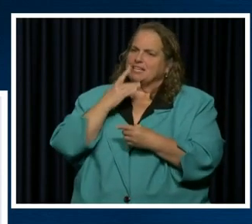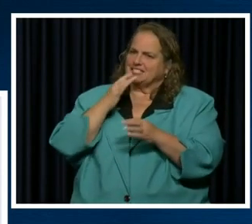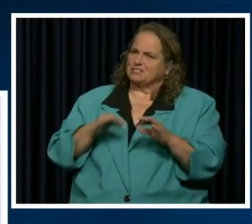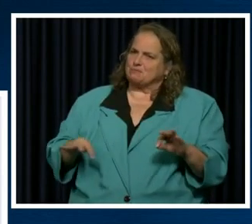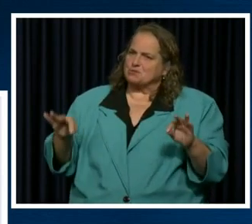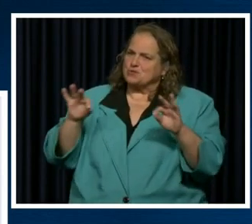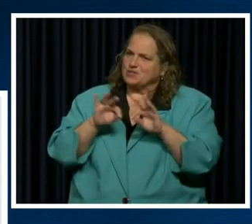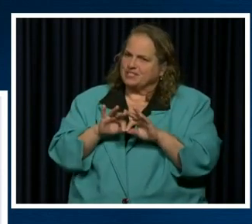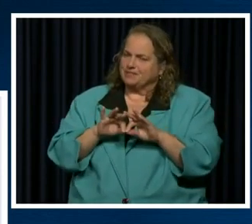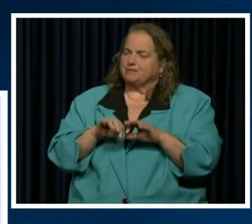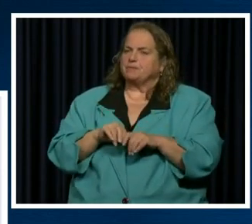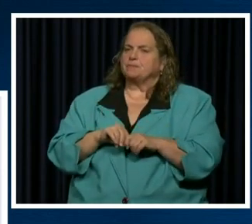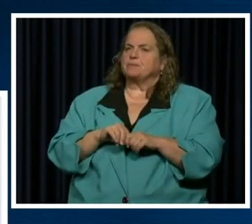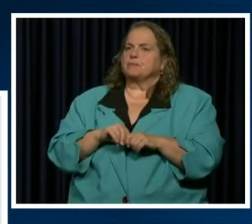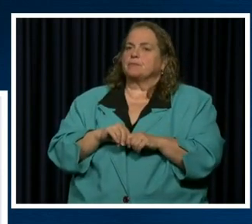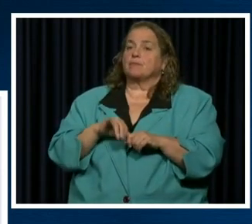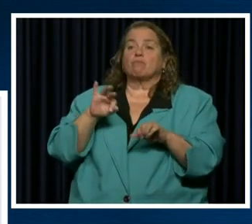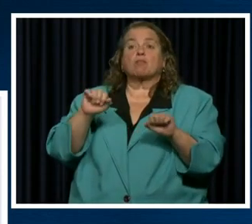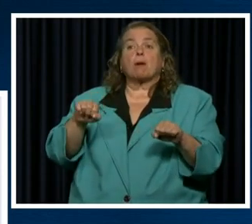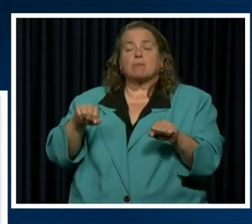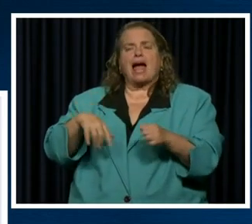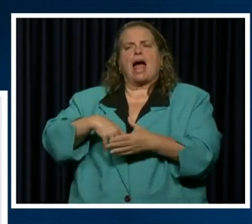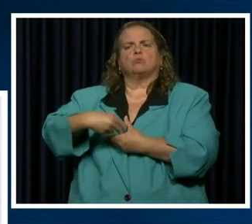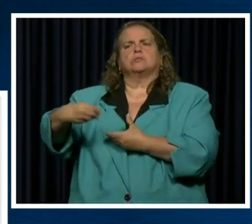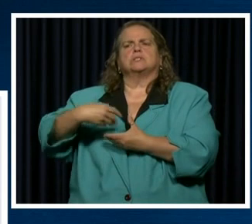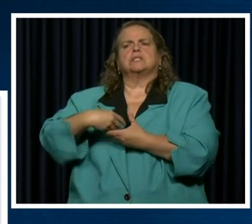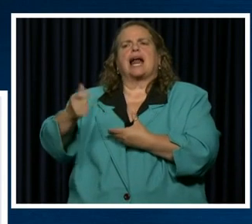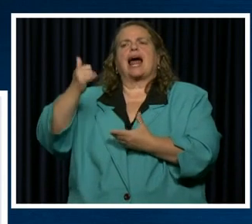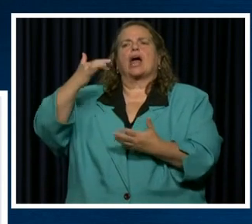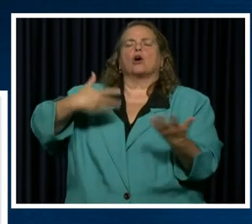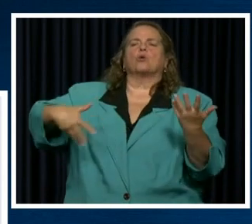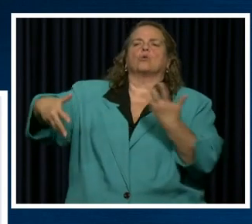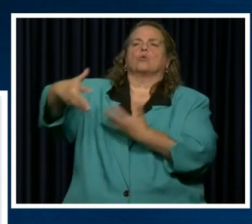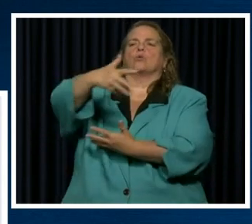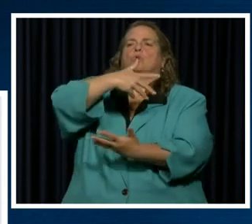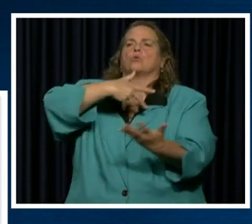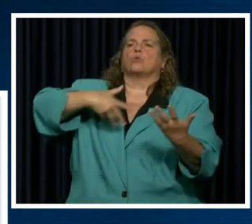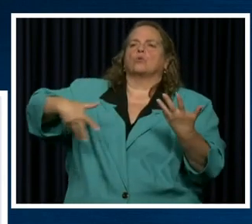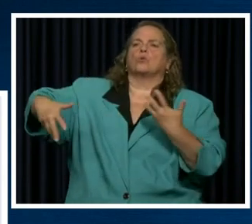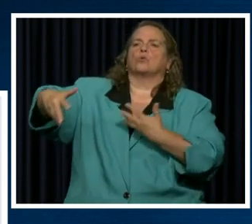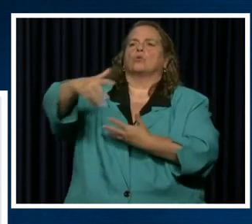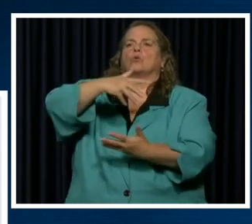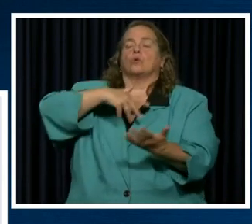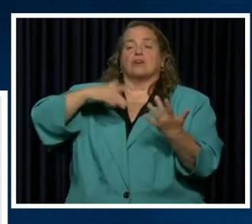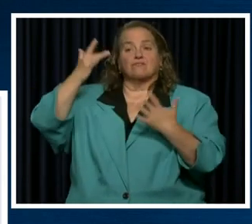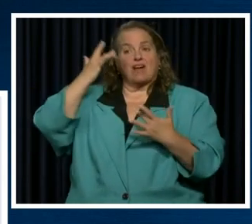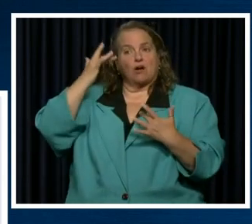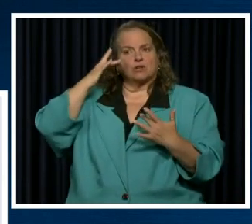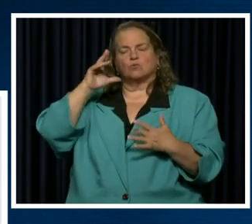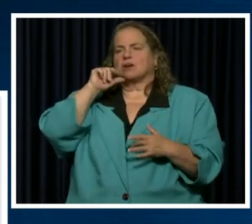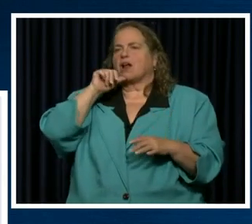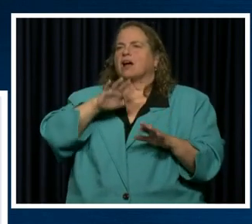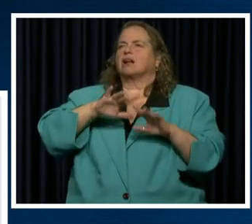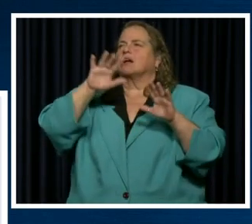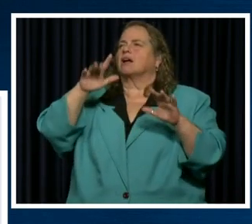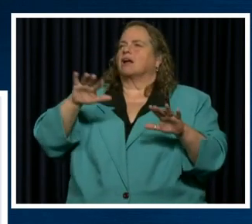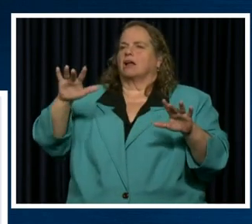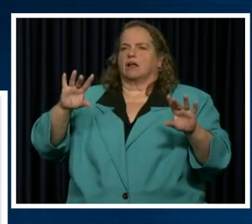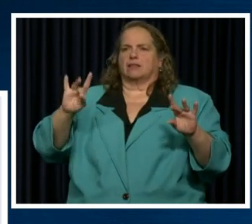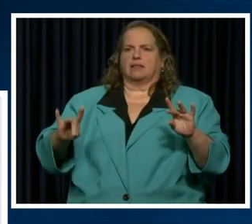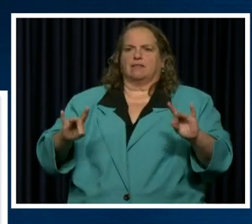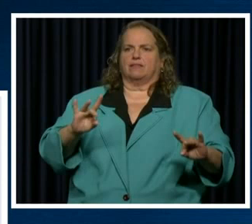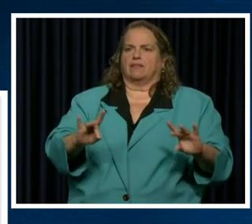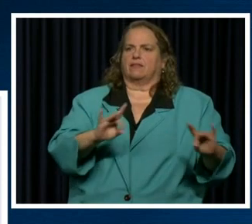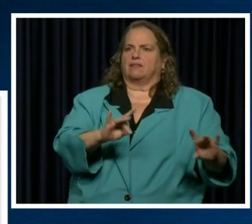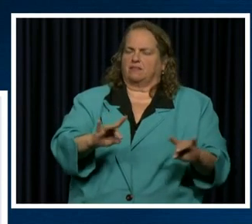If at all possible, hold the gathering outside. There's a lot more air circulation. It's less likely that the virus will be floating in the air or concentrating.